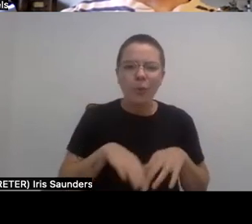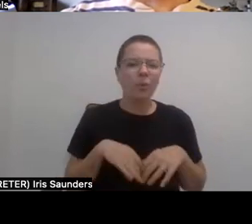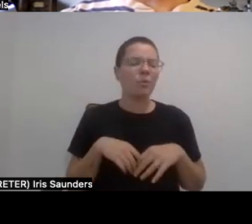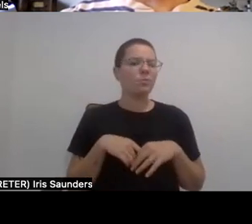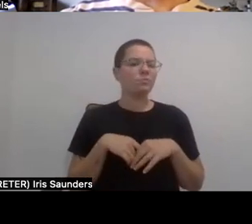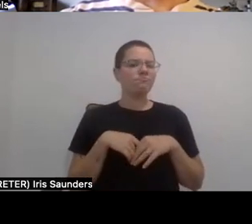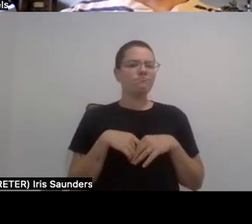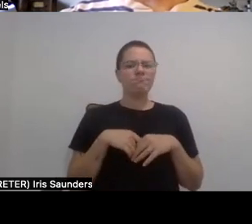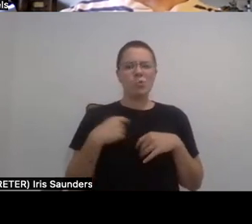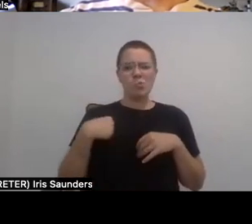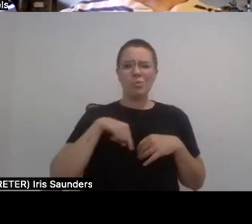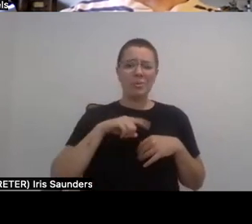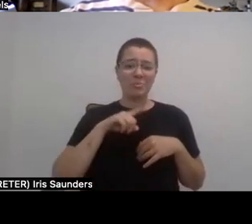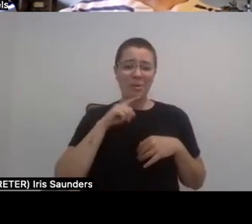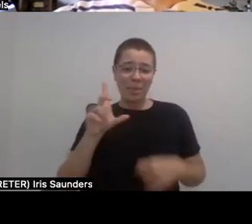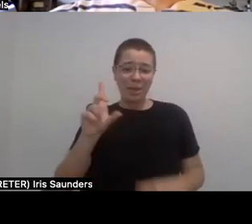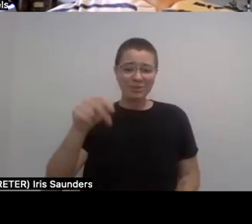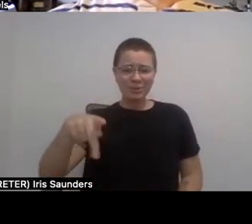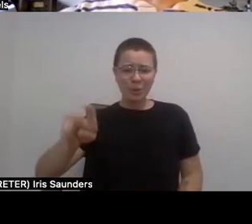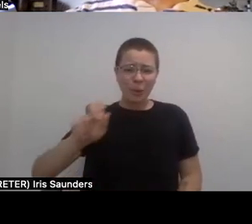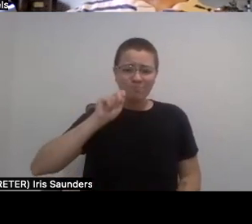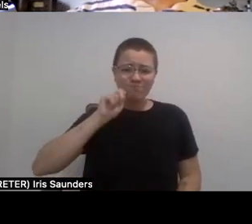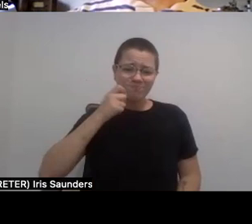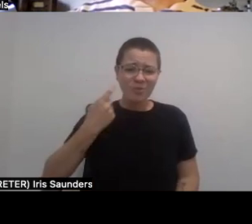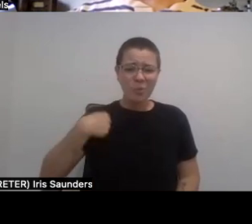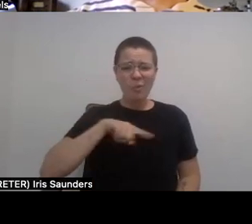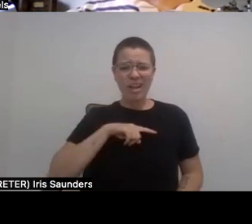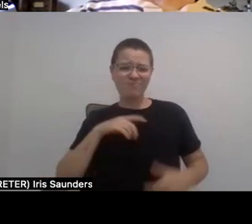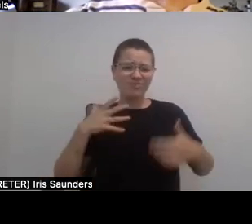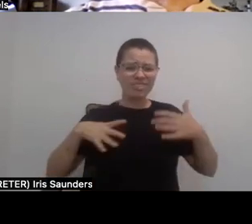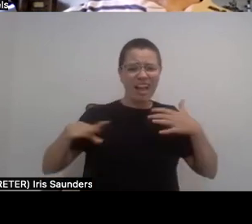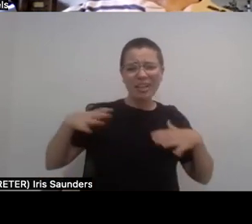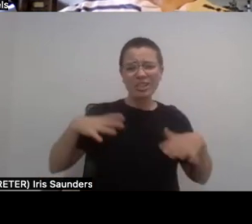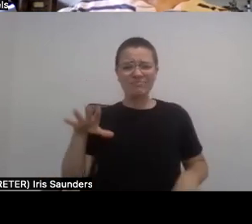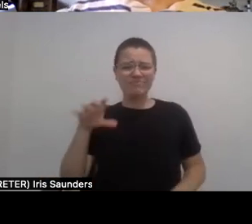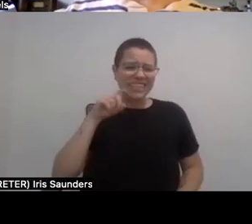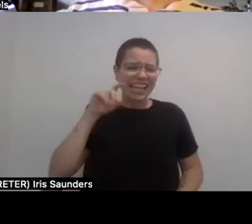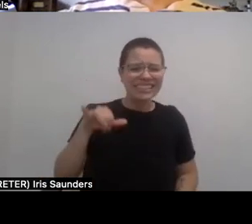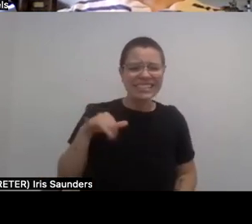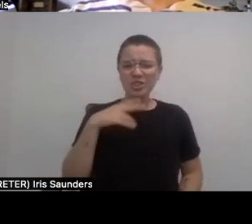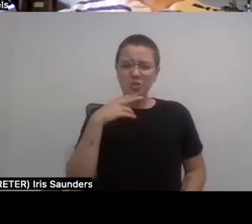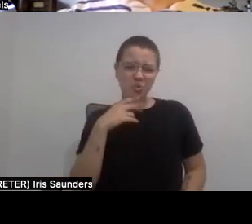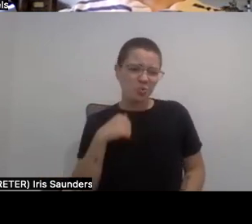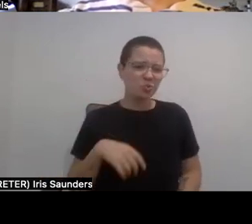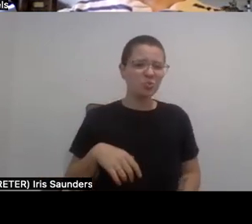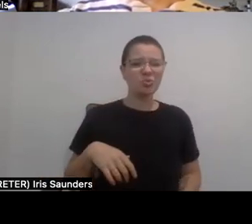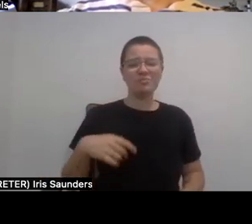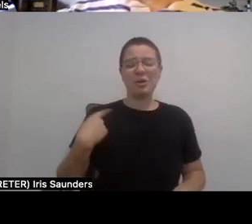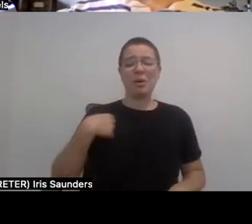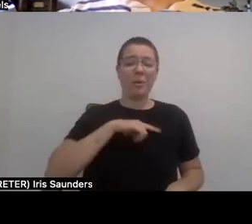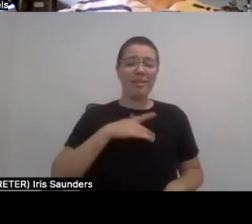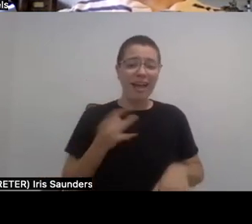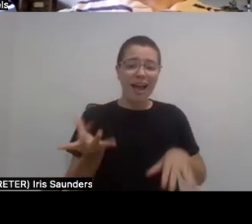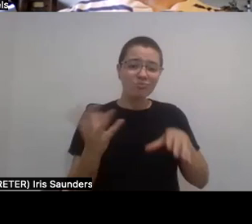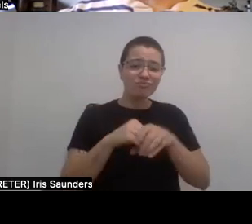We're super dope. We're stylish. We're sexy. We're cute. We like to do the same things as anybody else. And so I